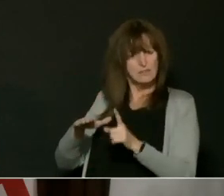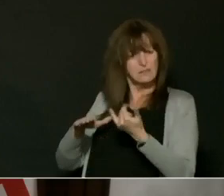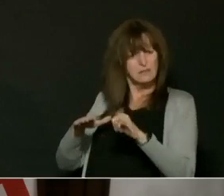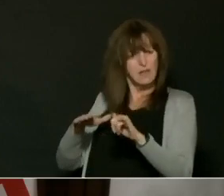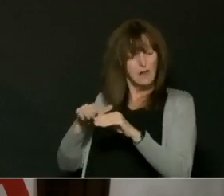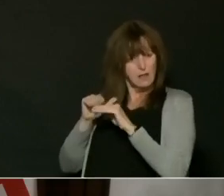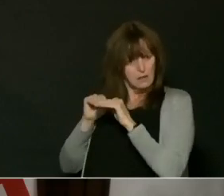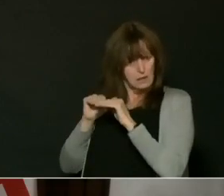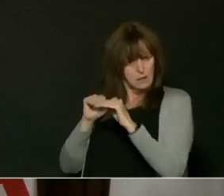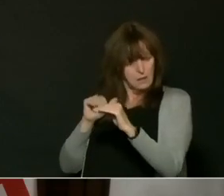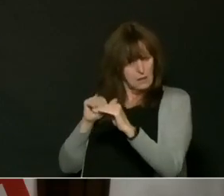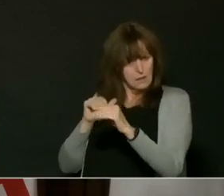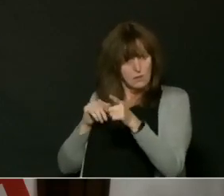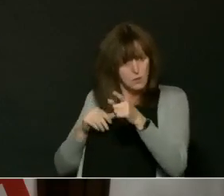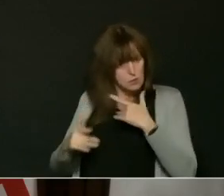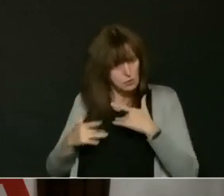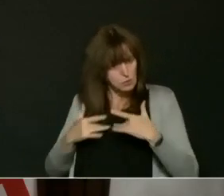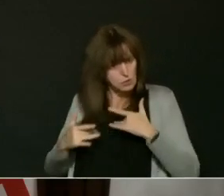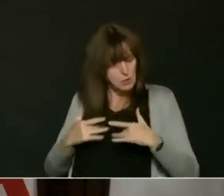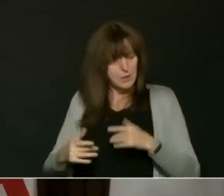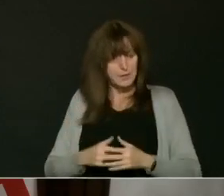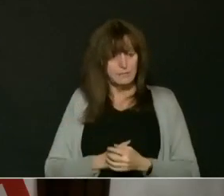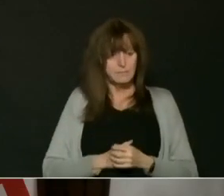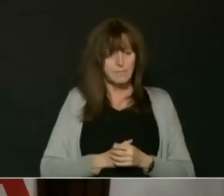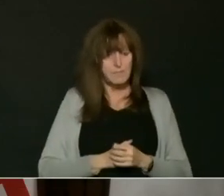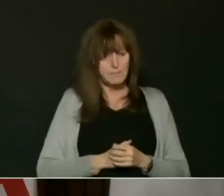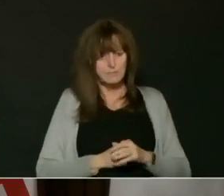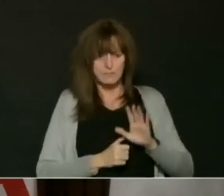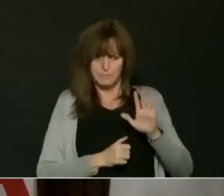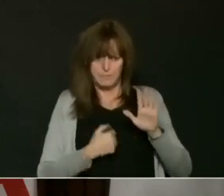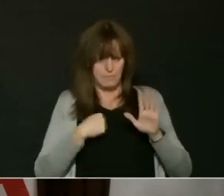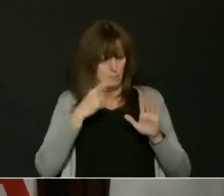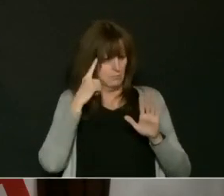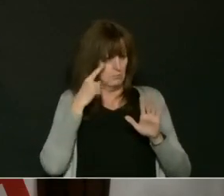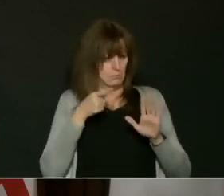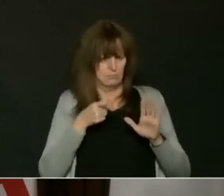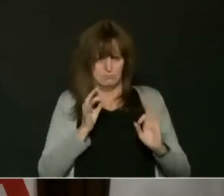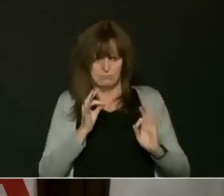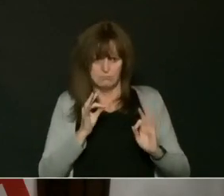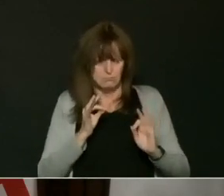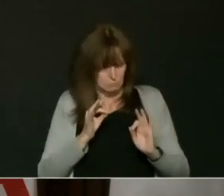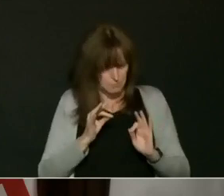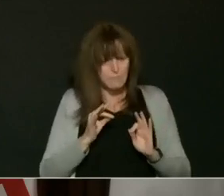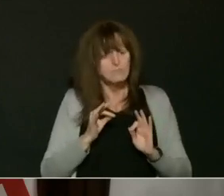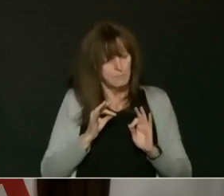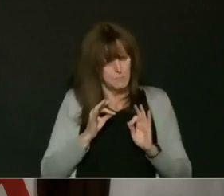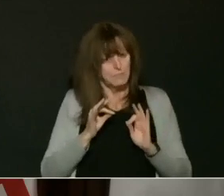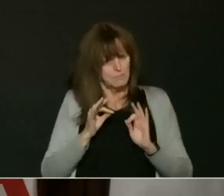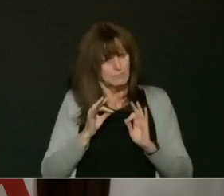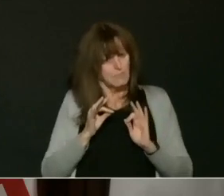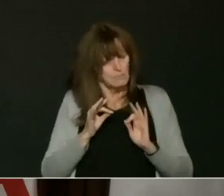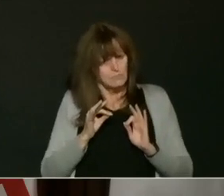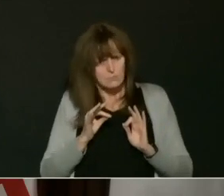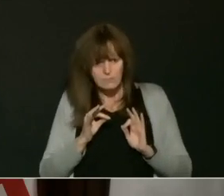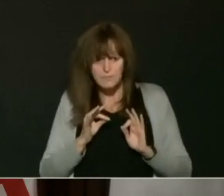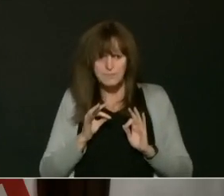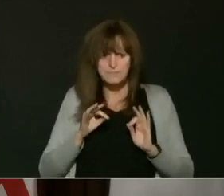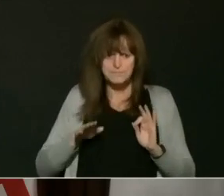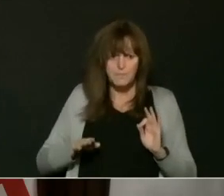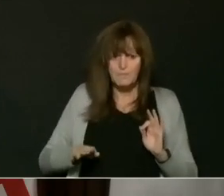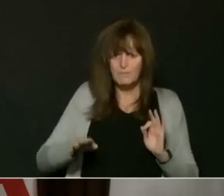I mean, I think that's excellent news. If you look at the epidemic curve of that data, it really shows we've reached our peak several weeks ago.